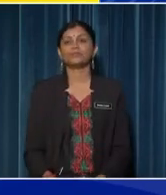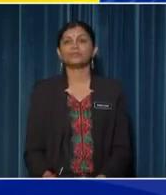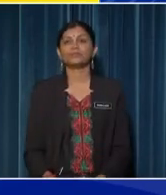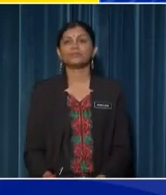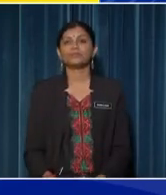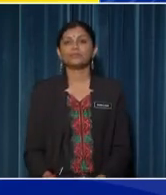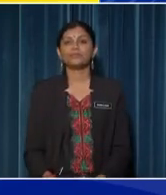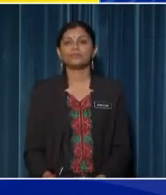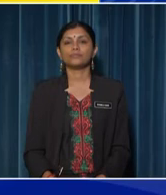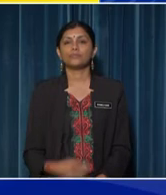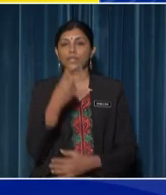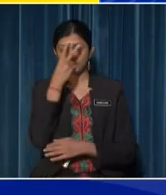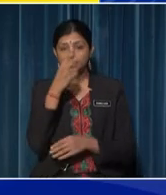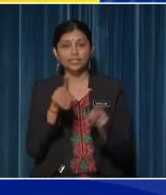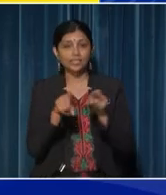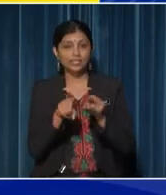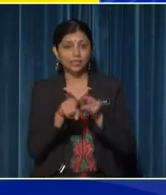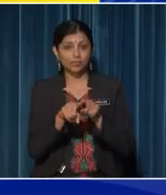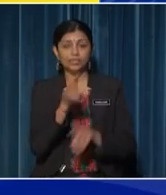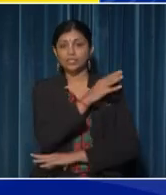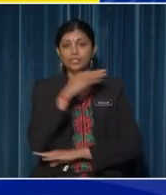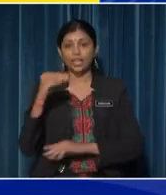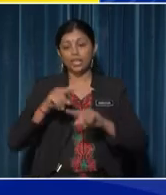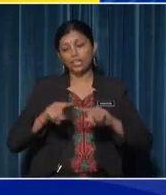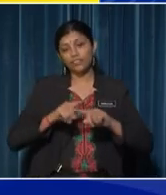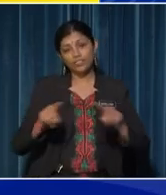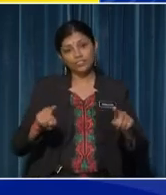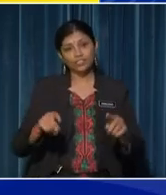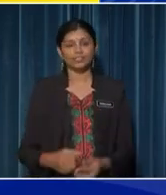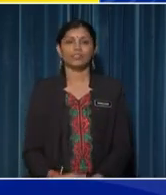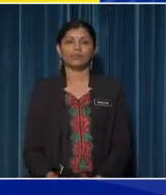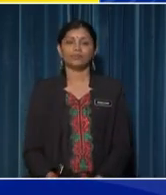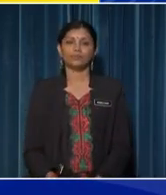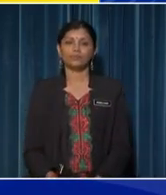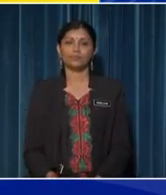Let's look for similarities and differences in their characteristics